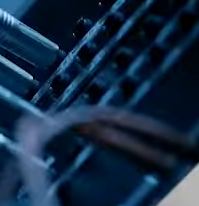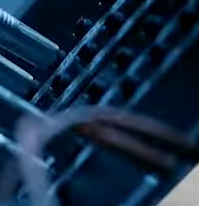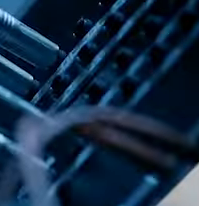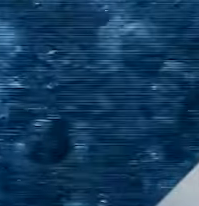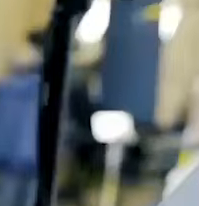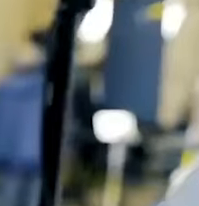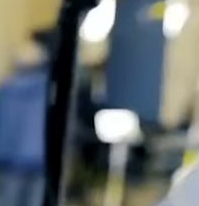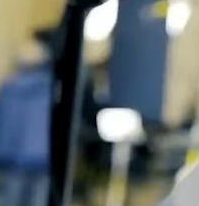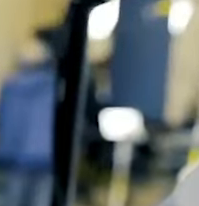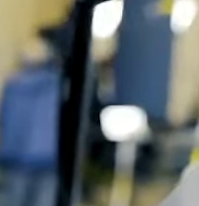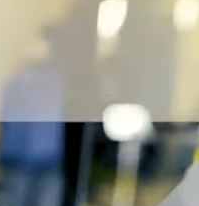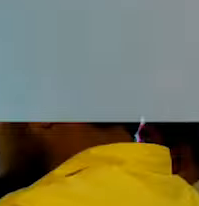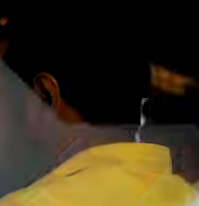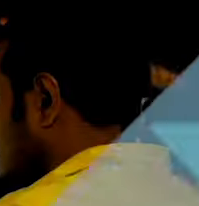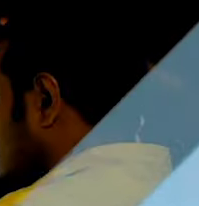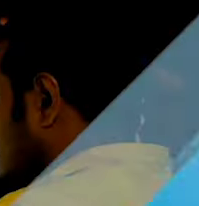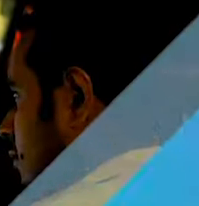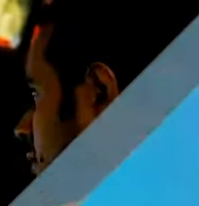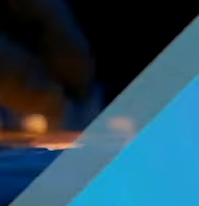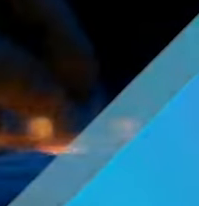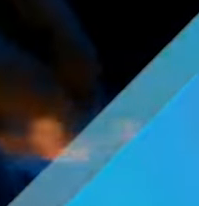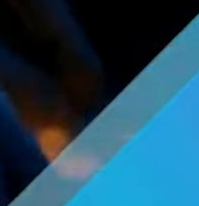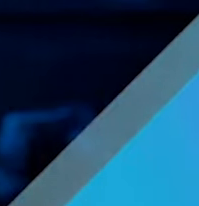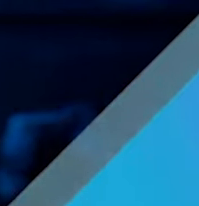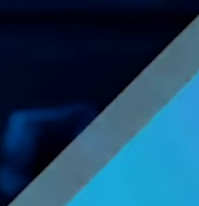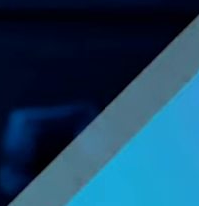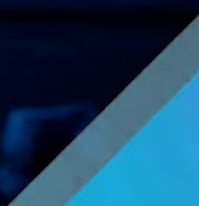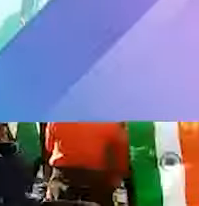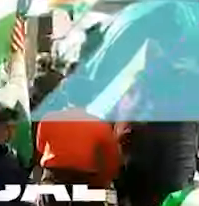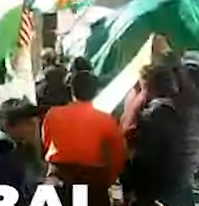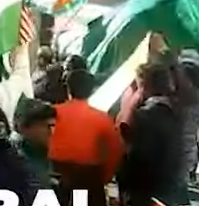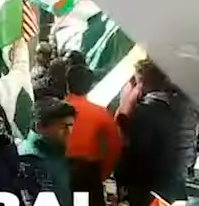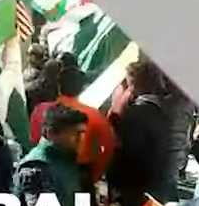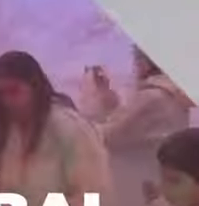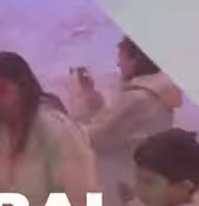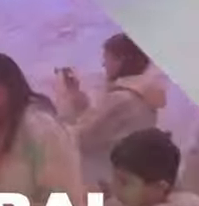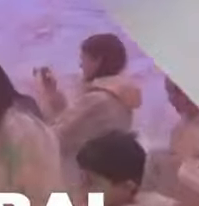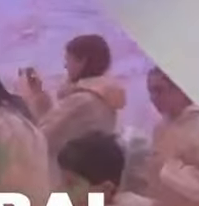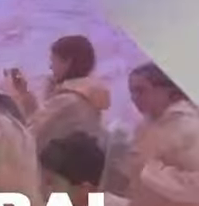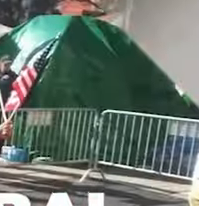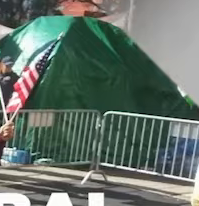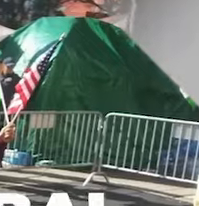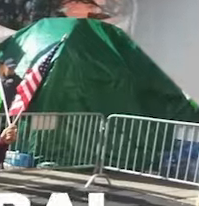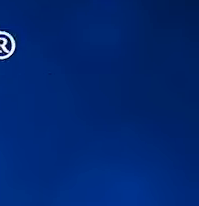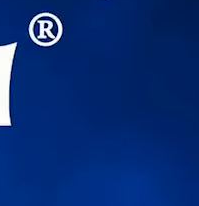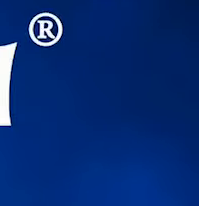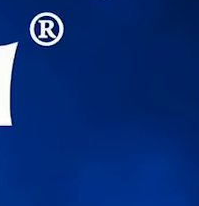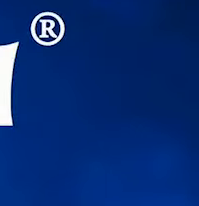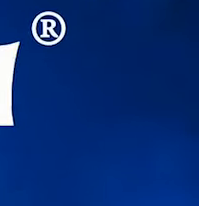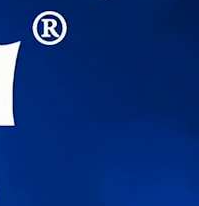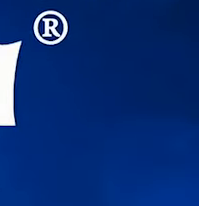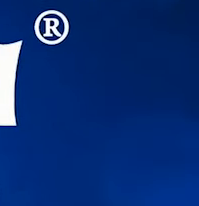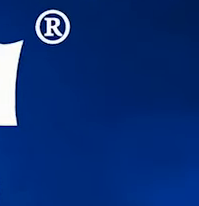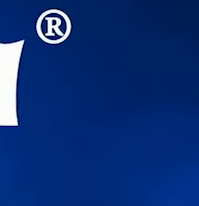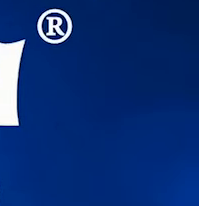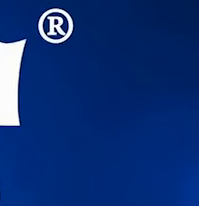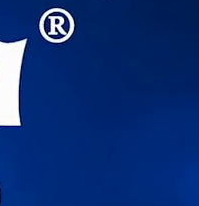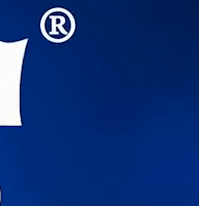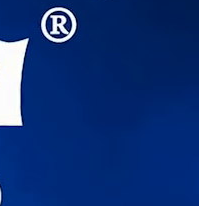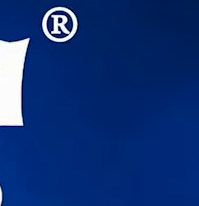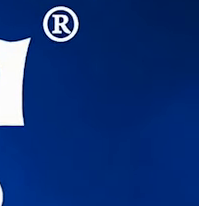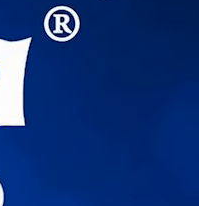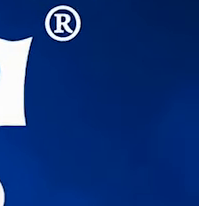News, Views, Voices of the Global Indian Community, India Abroad